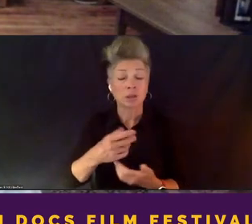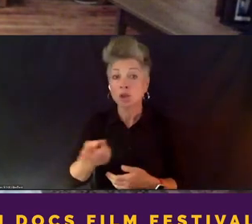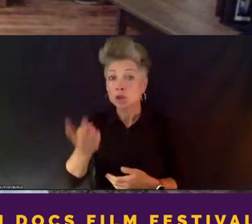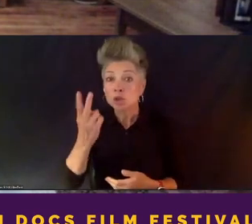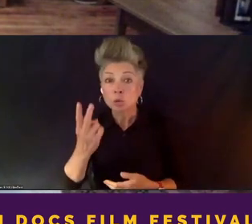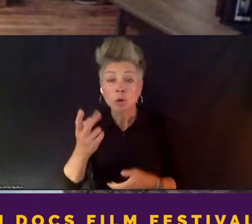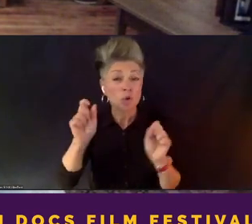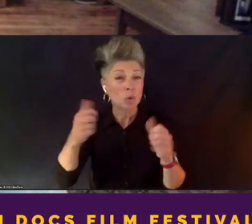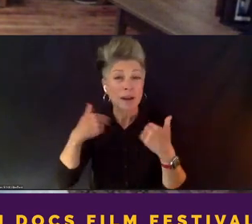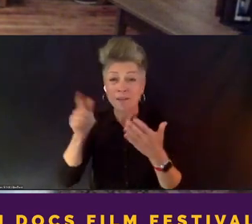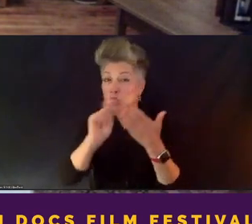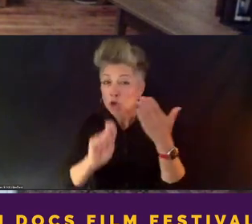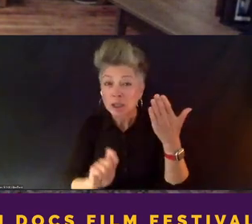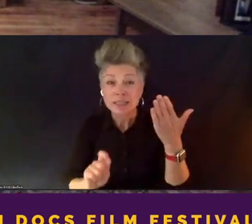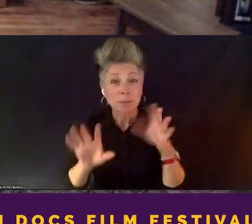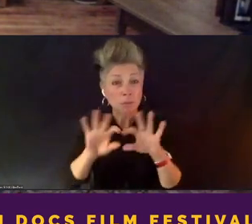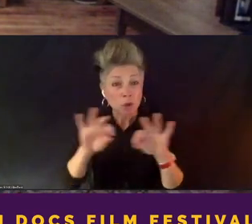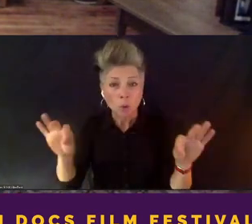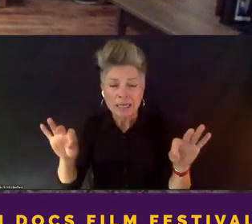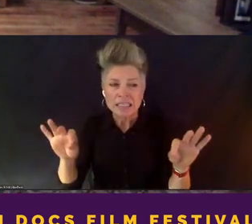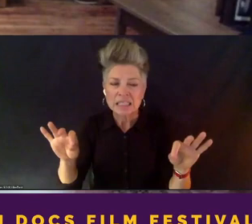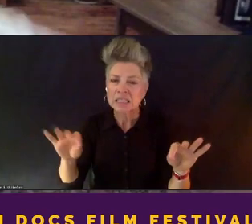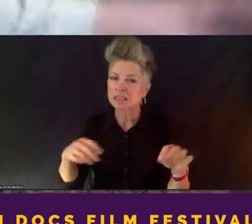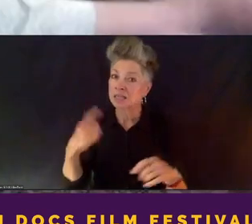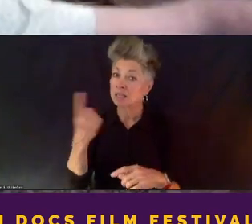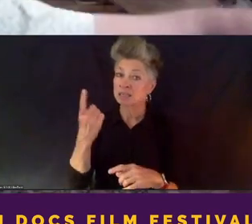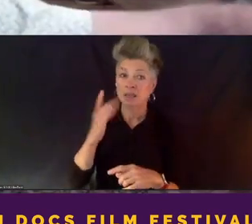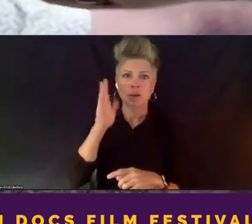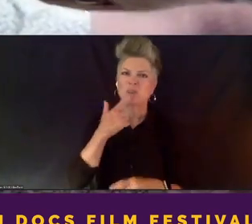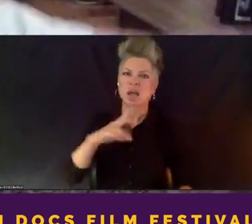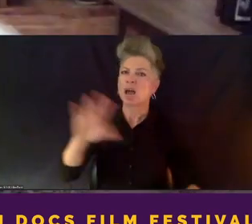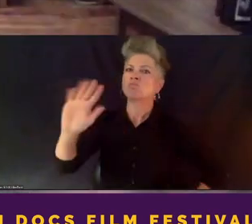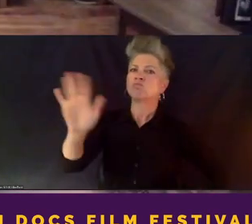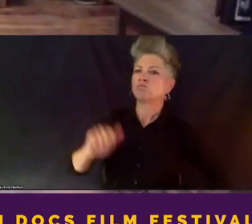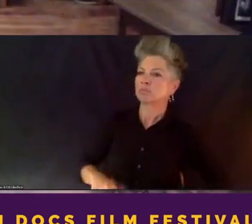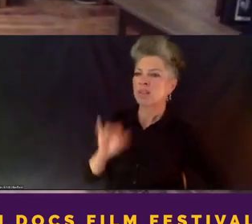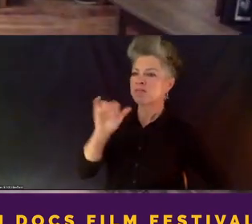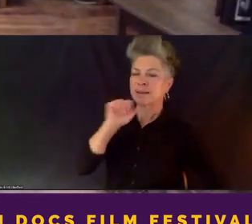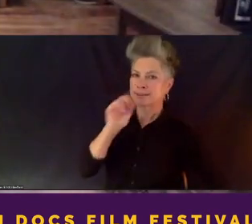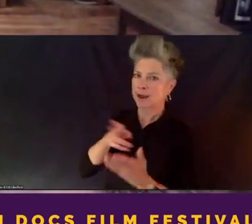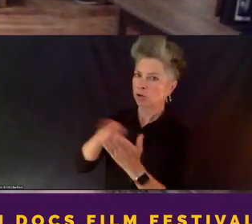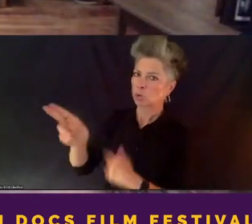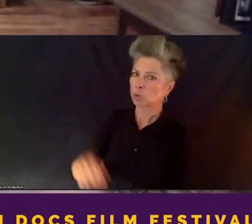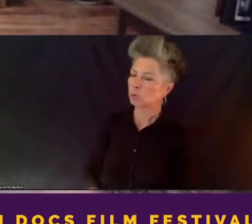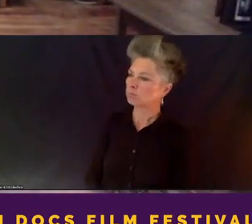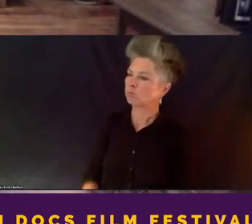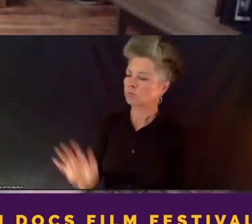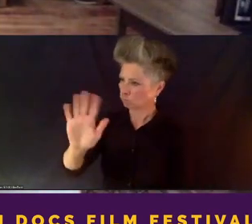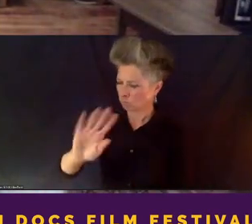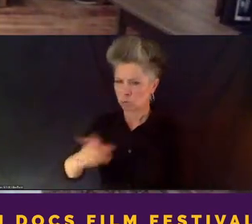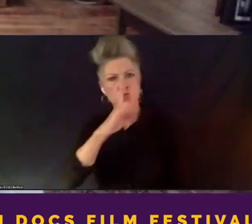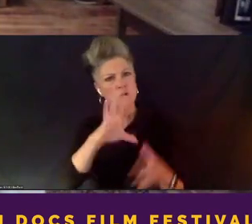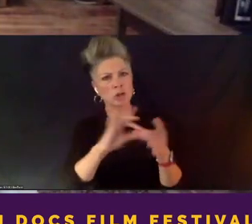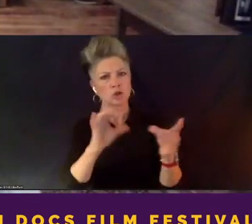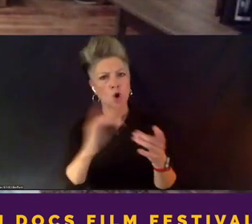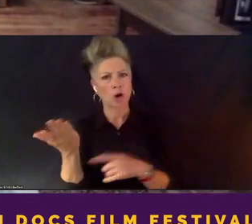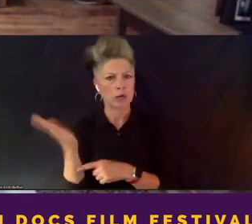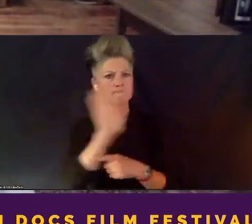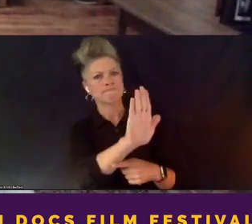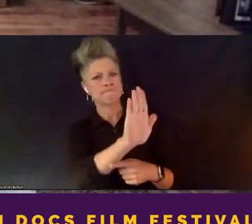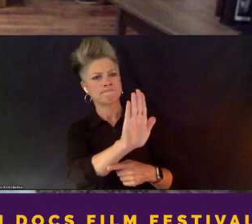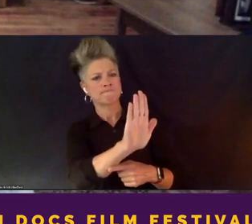degrees, and yet somebody's going to come up and say, oh no, that's, that's not true. Here's, here's the real story. So,